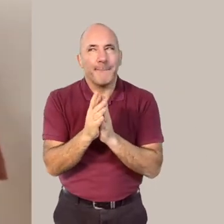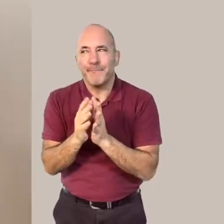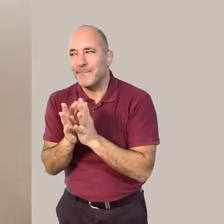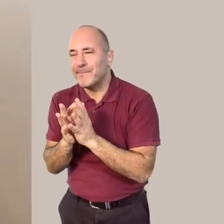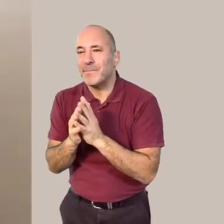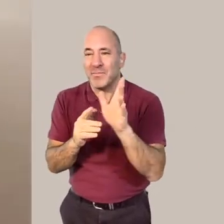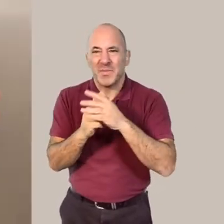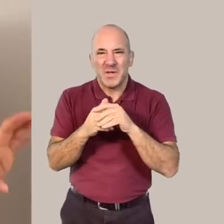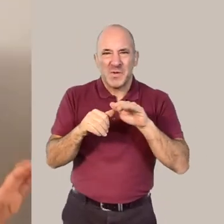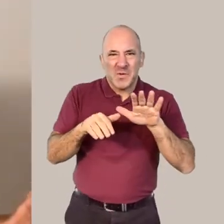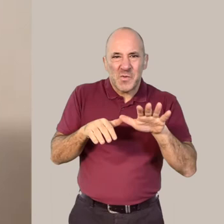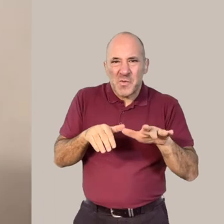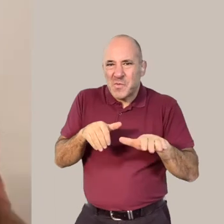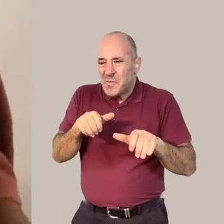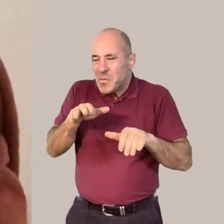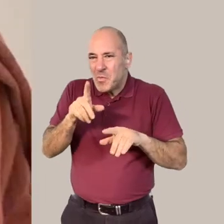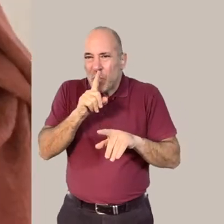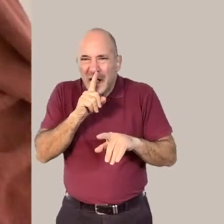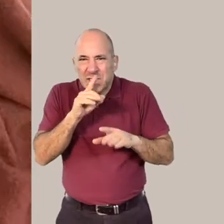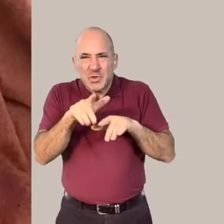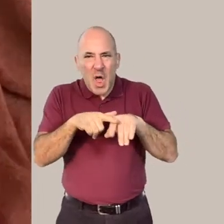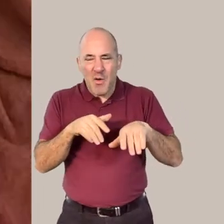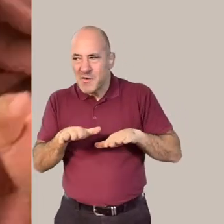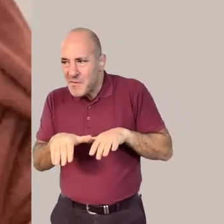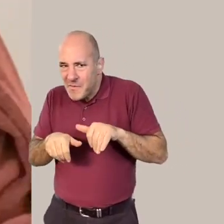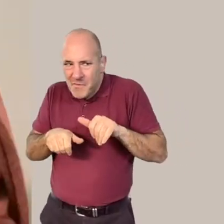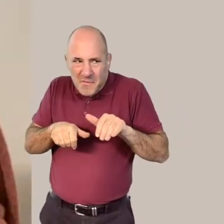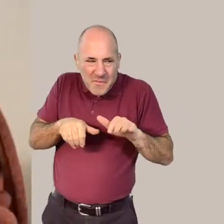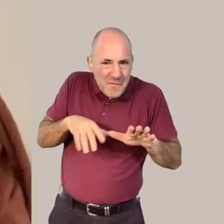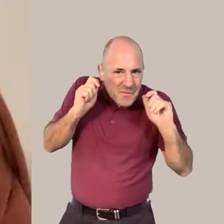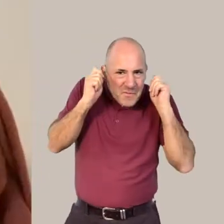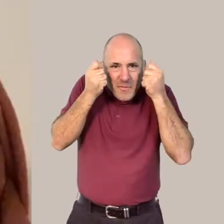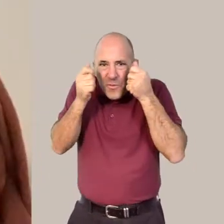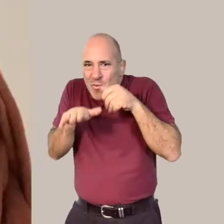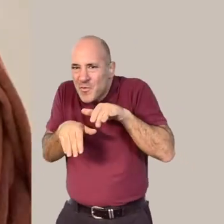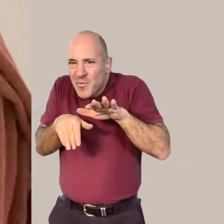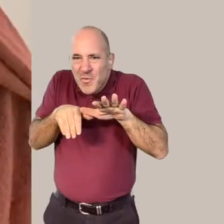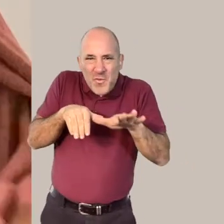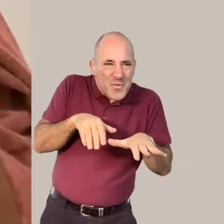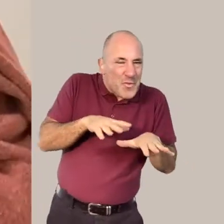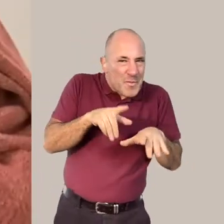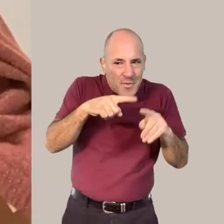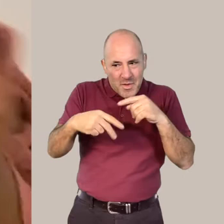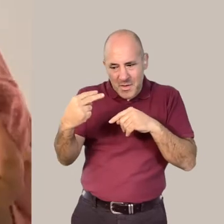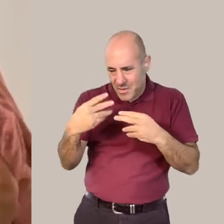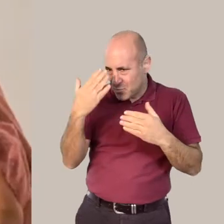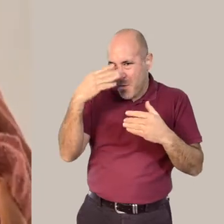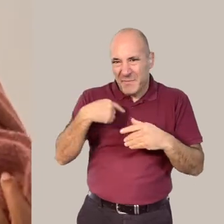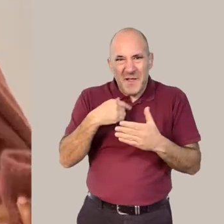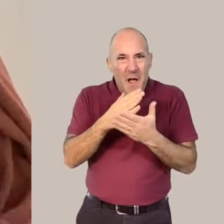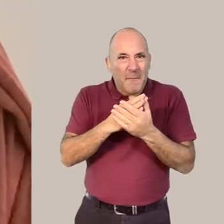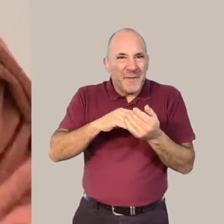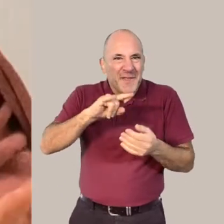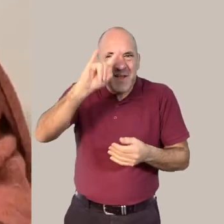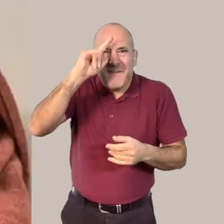would be to creep around very quietly and very slowly so that nobody knew I was really evil